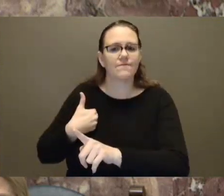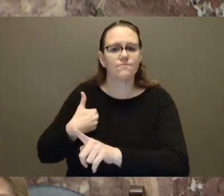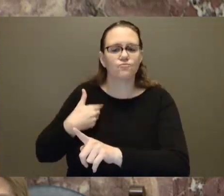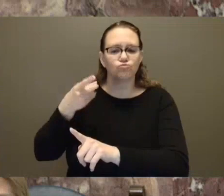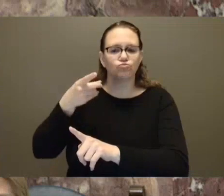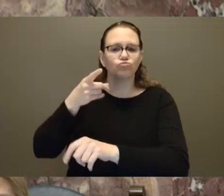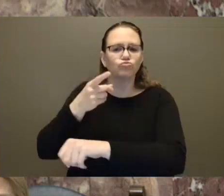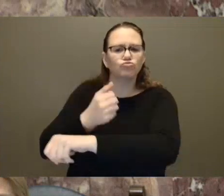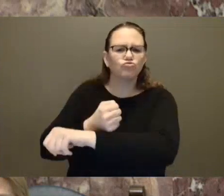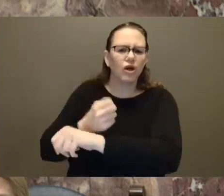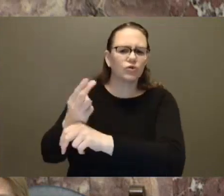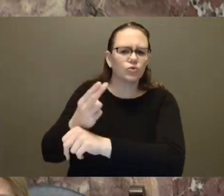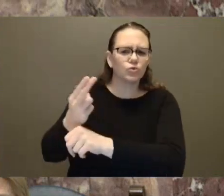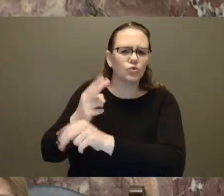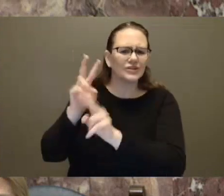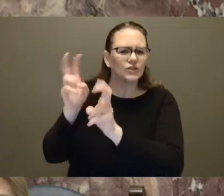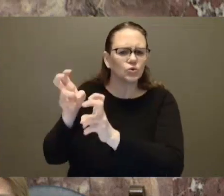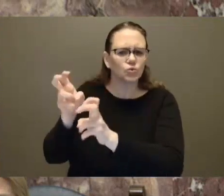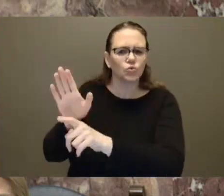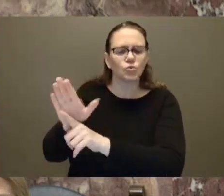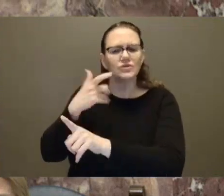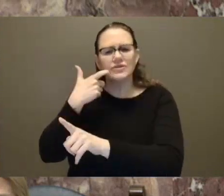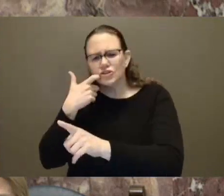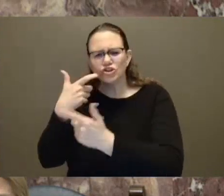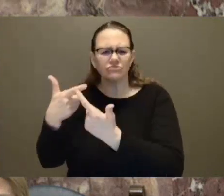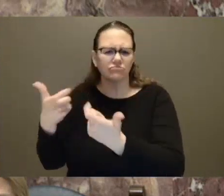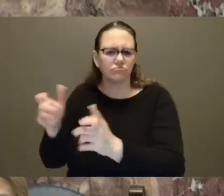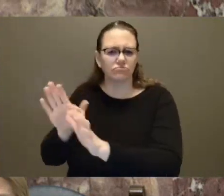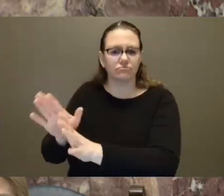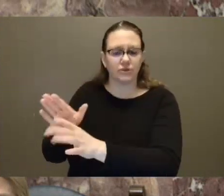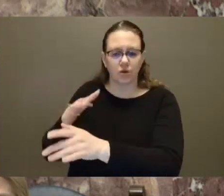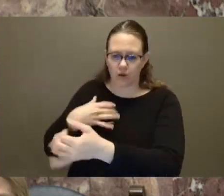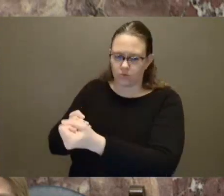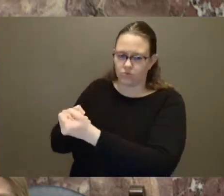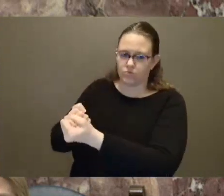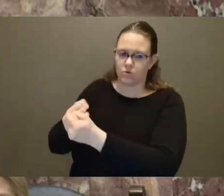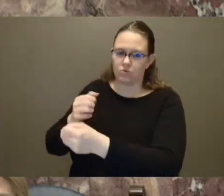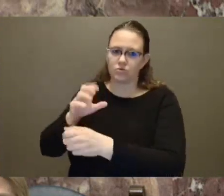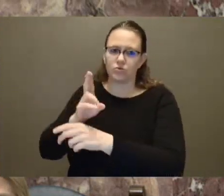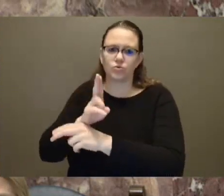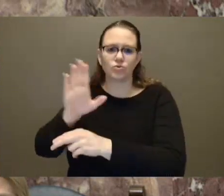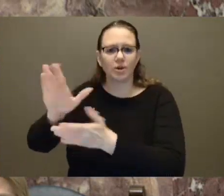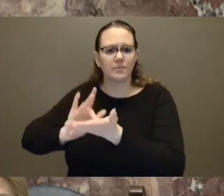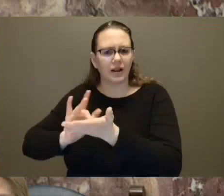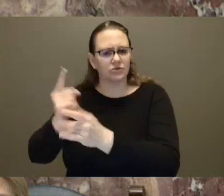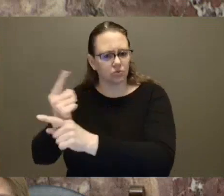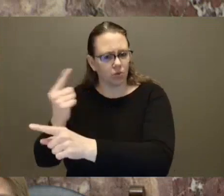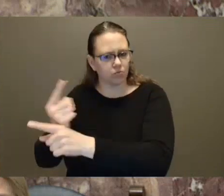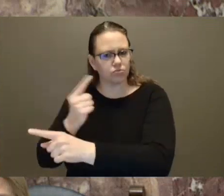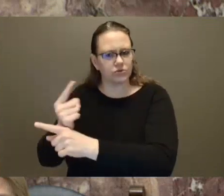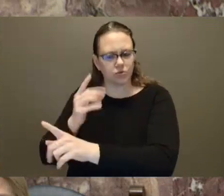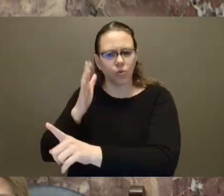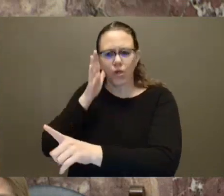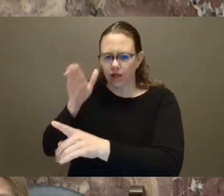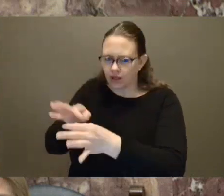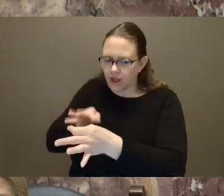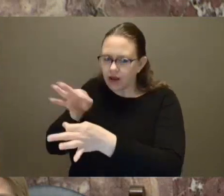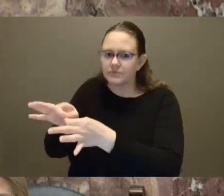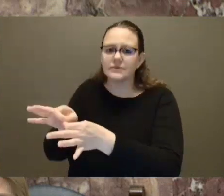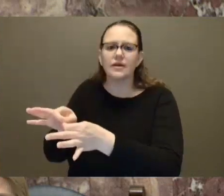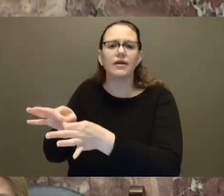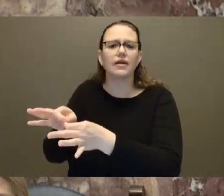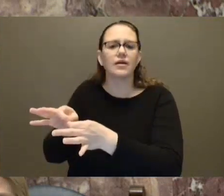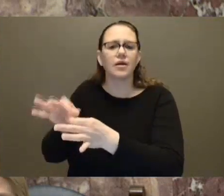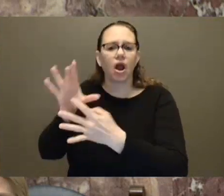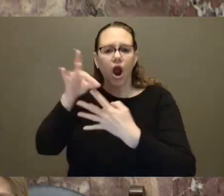medications appropriately. We will work to update the medication options so that physicians can more closely match